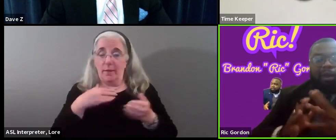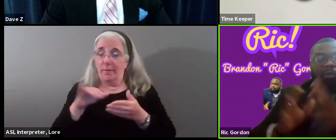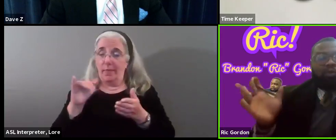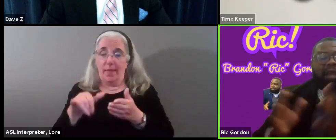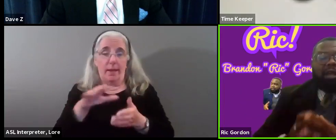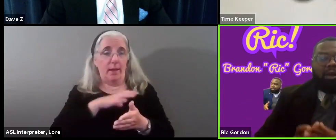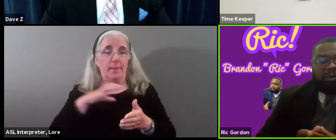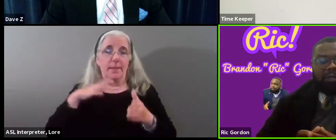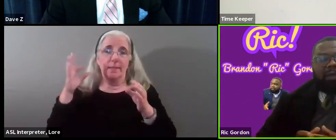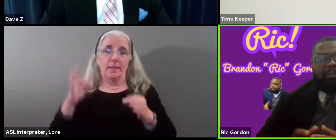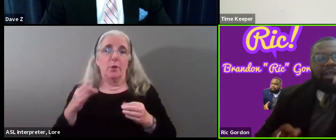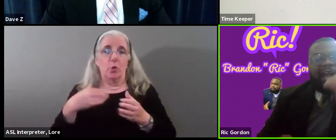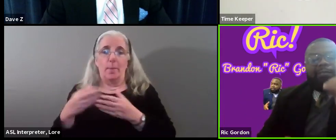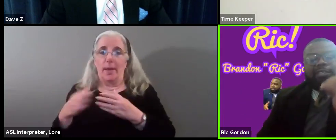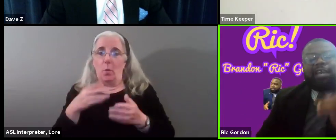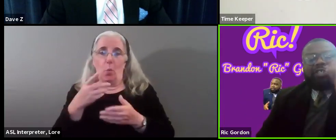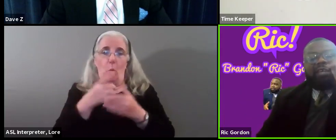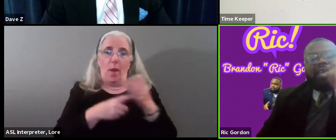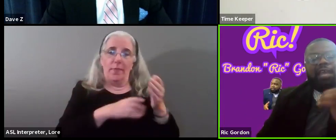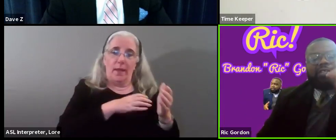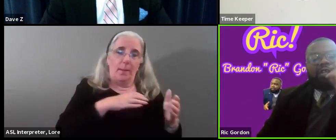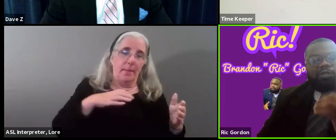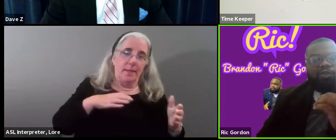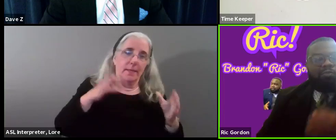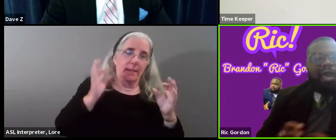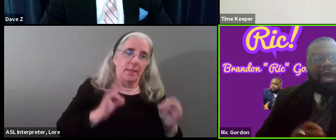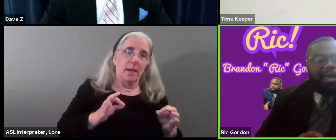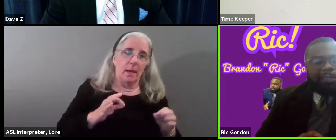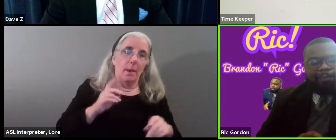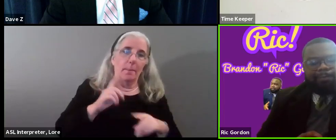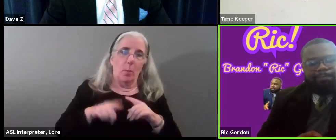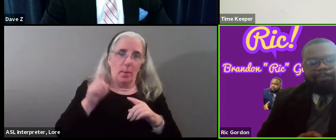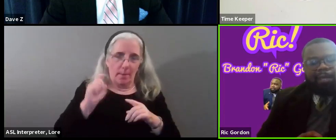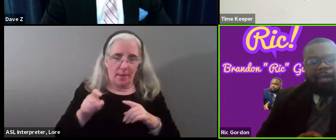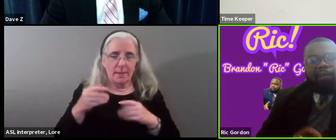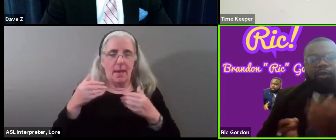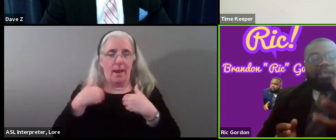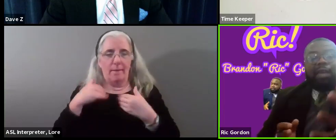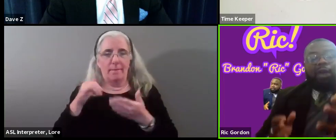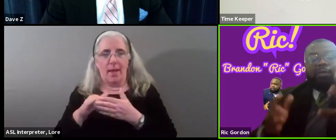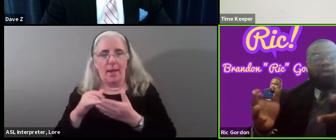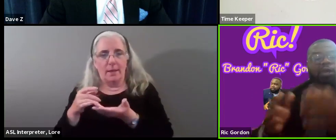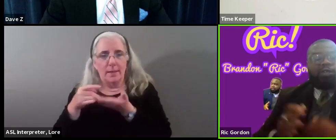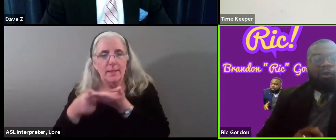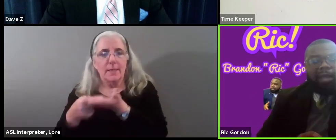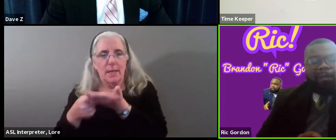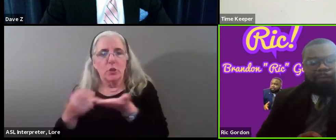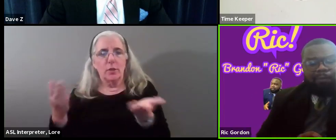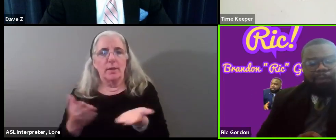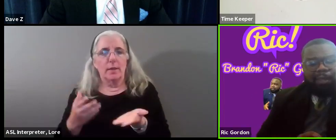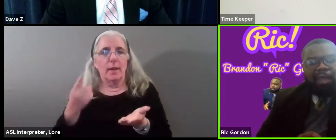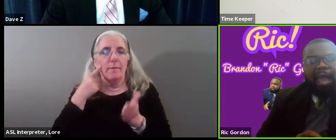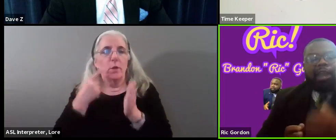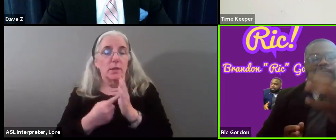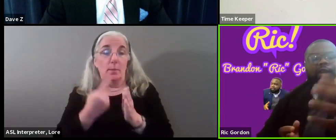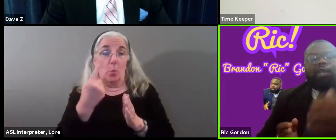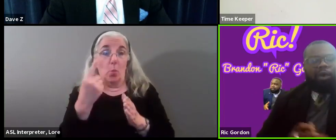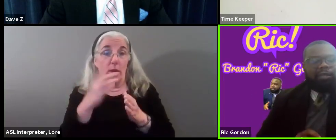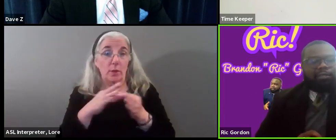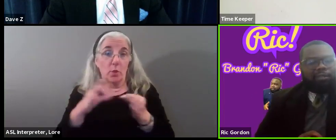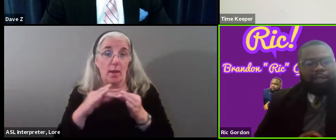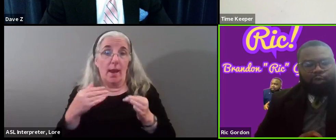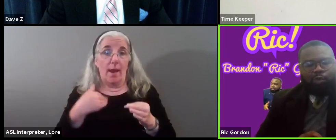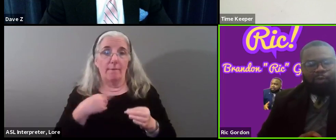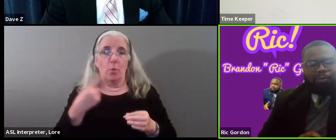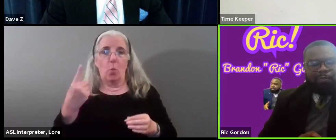no matter which way it goes, but the conversation needs to be had. For example, I use a quick story. I had a